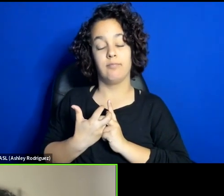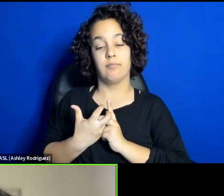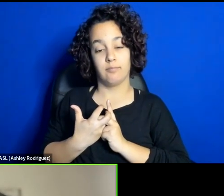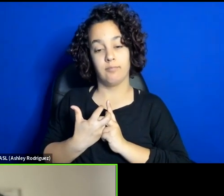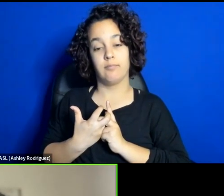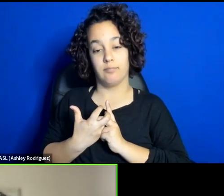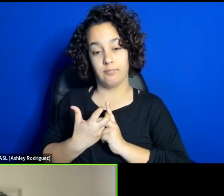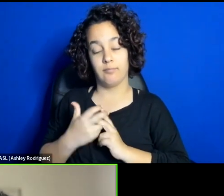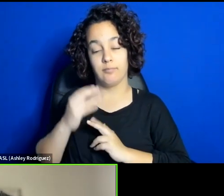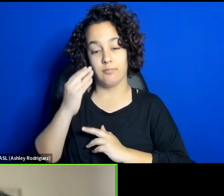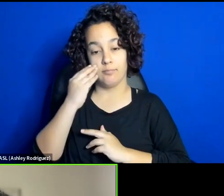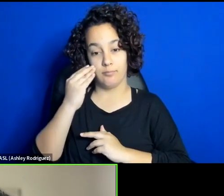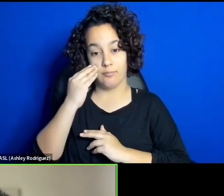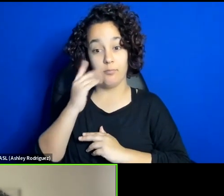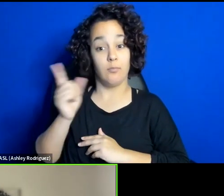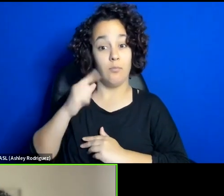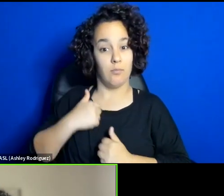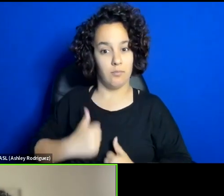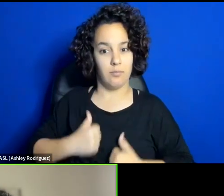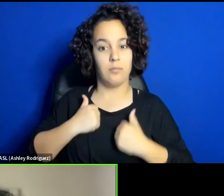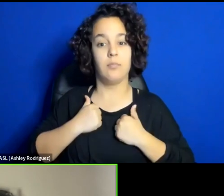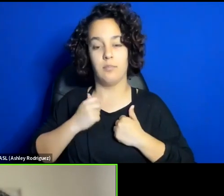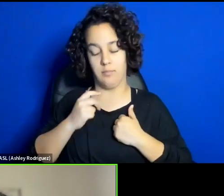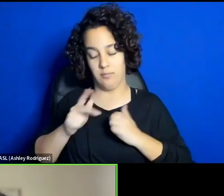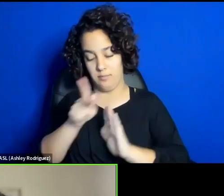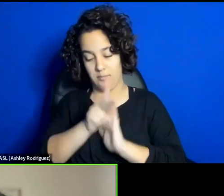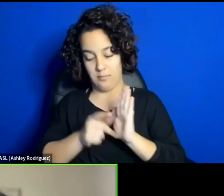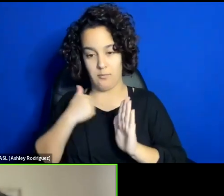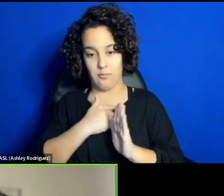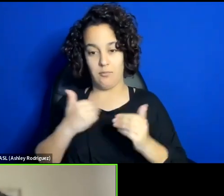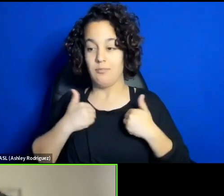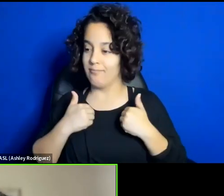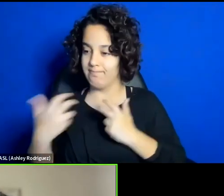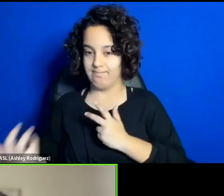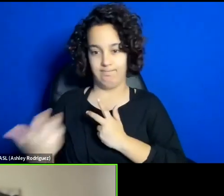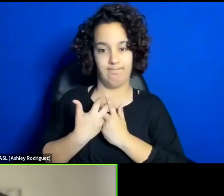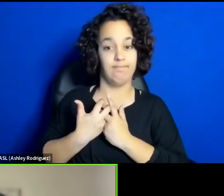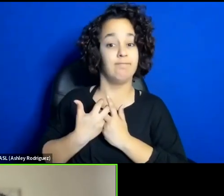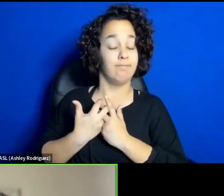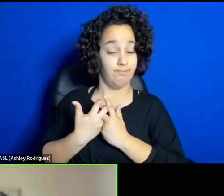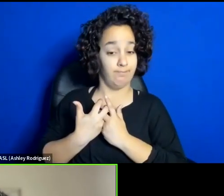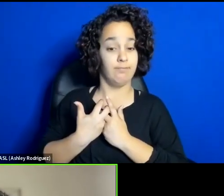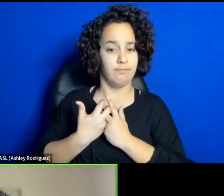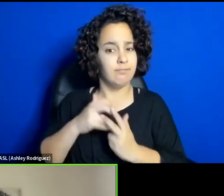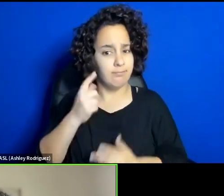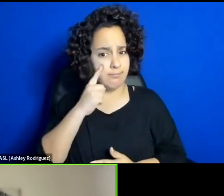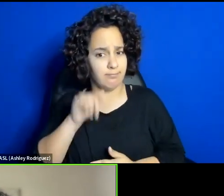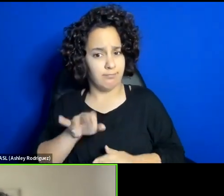that they are living inside, which I think is very important, and it's a treasure.